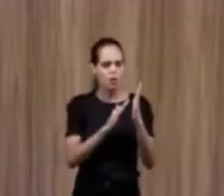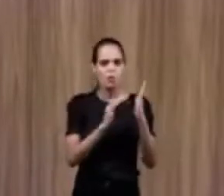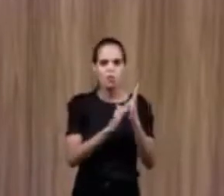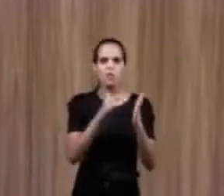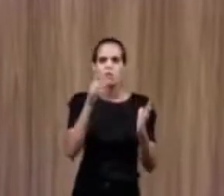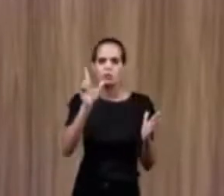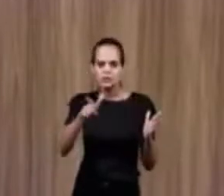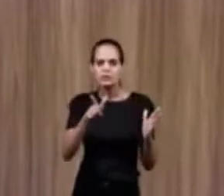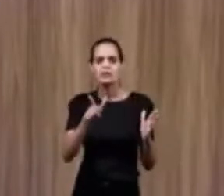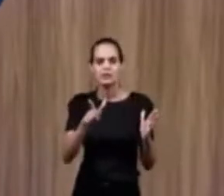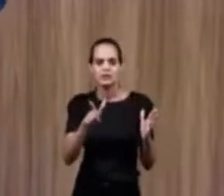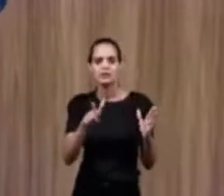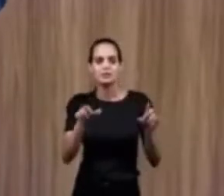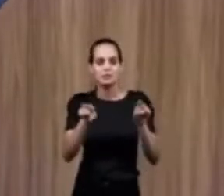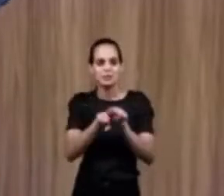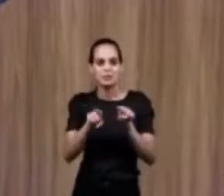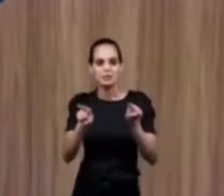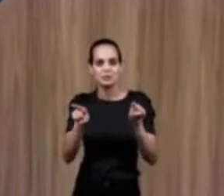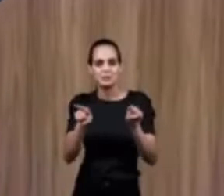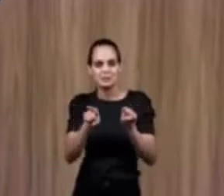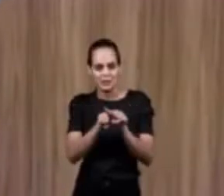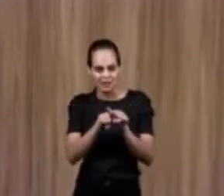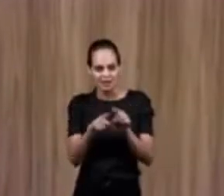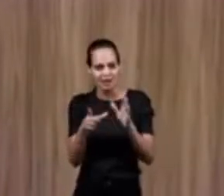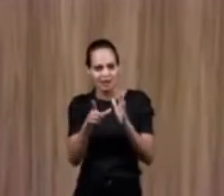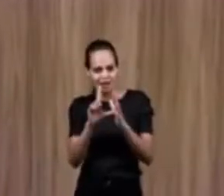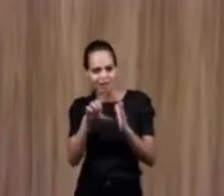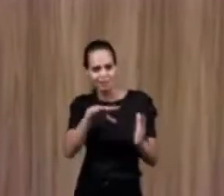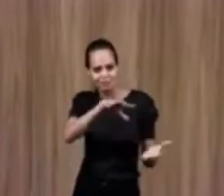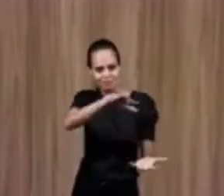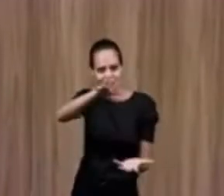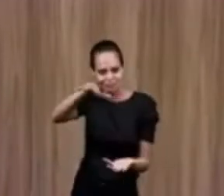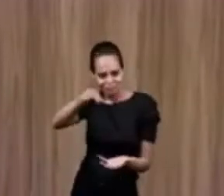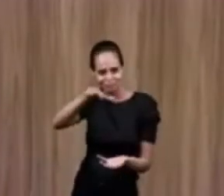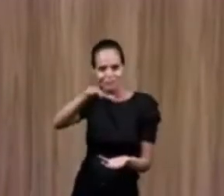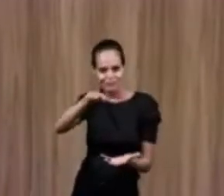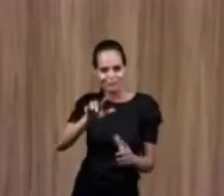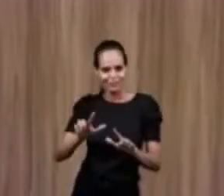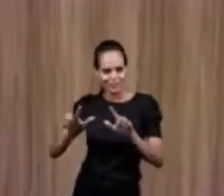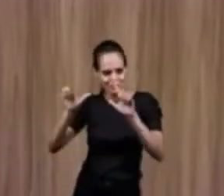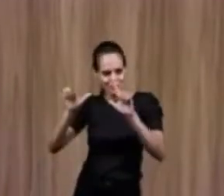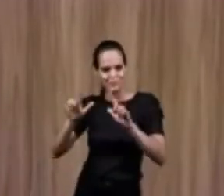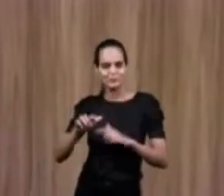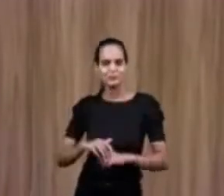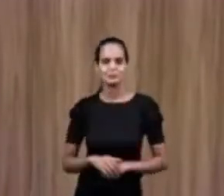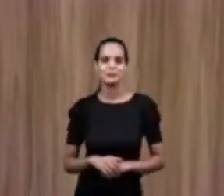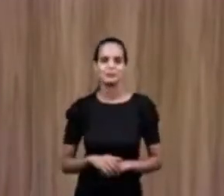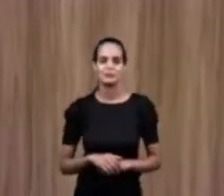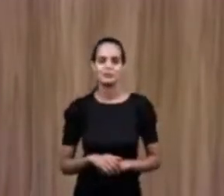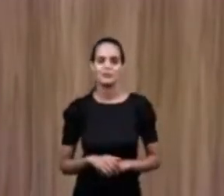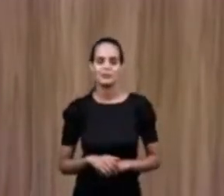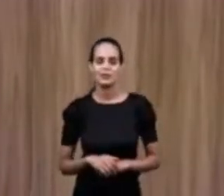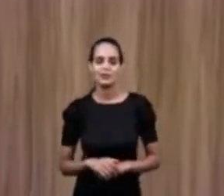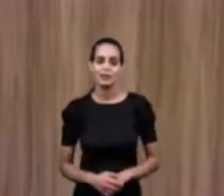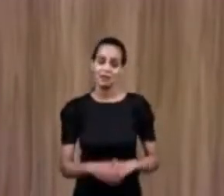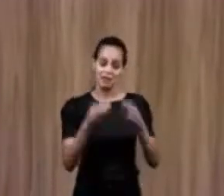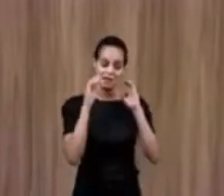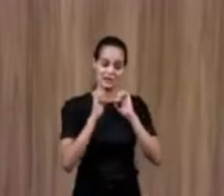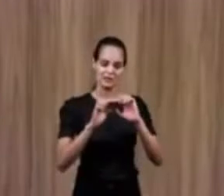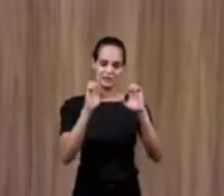A absolute. Ear. Because. She's been able. To play. Every. Single. One of the songs. And her greatest.